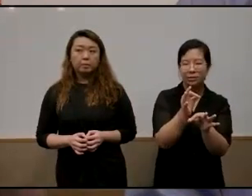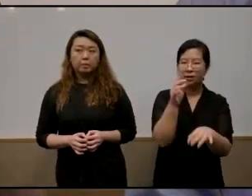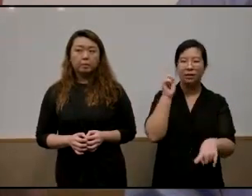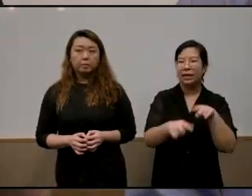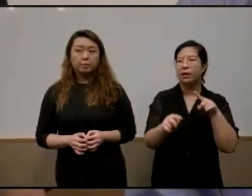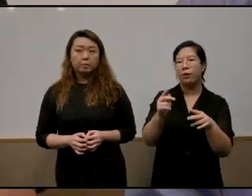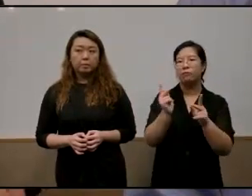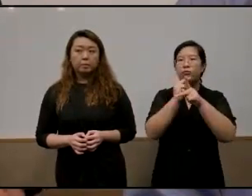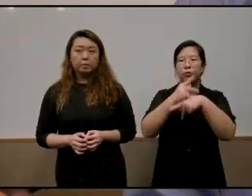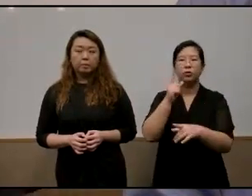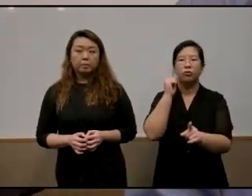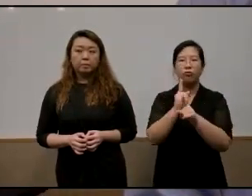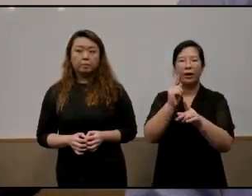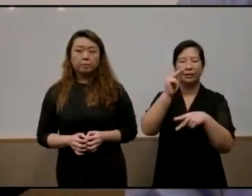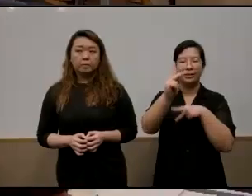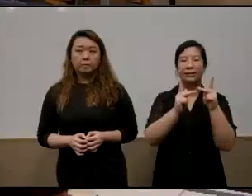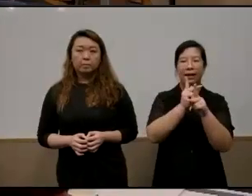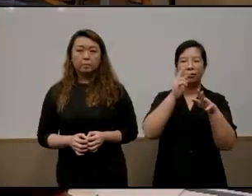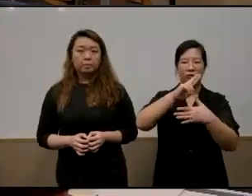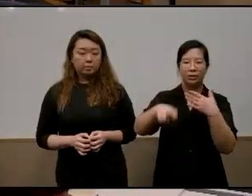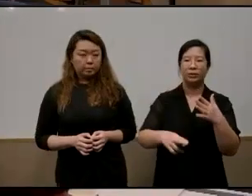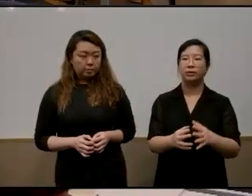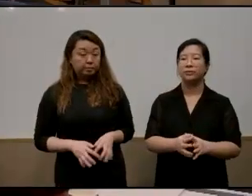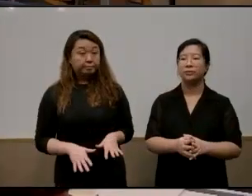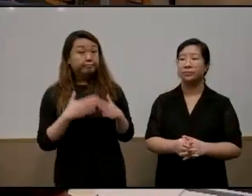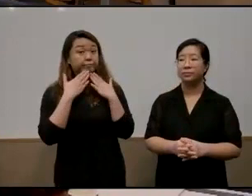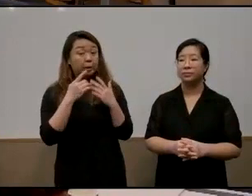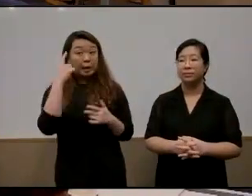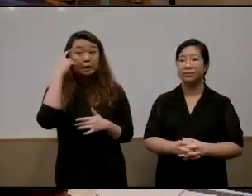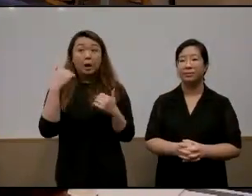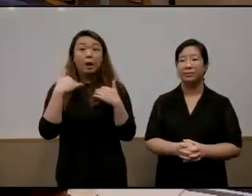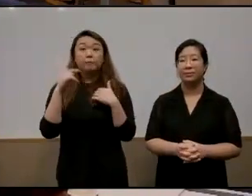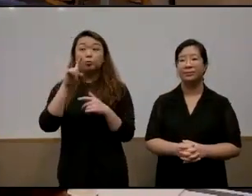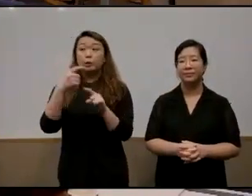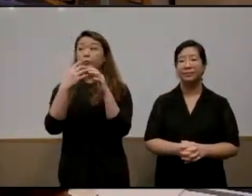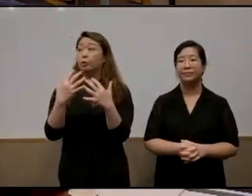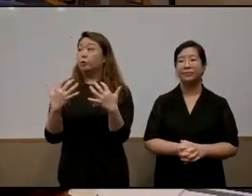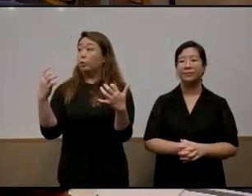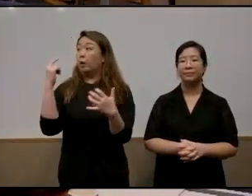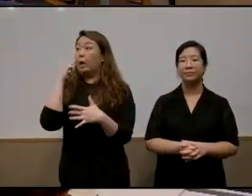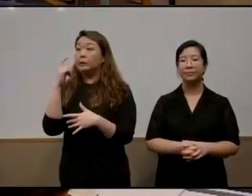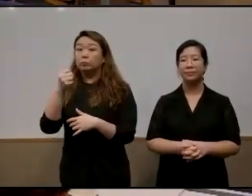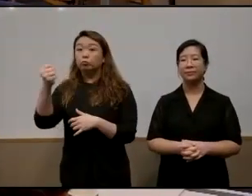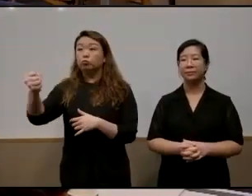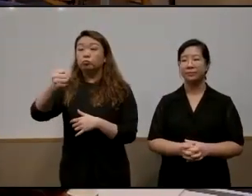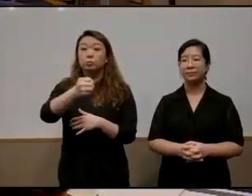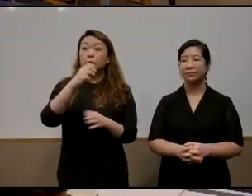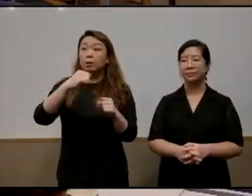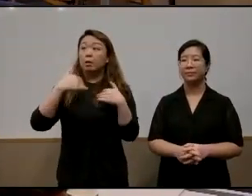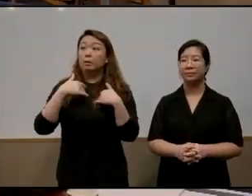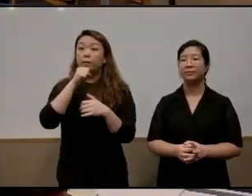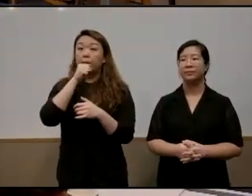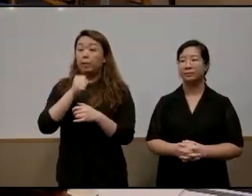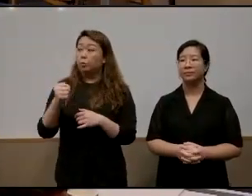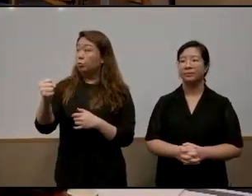kind of result that should be given thank you i think we have questions from the floor i see we have chan hung visual but could we have some microphones